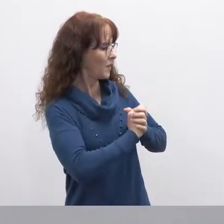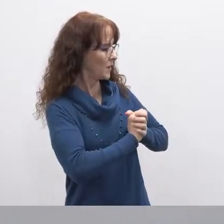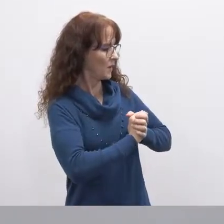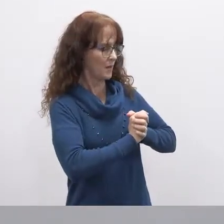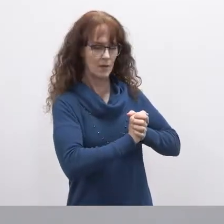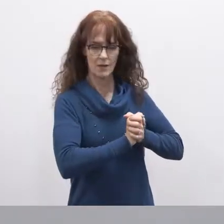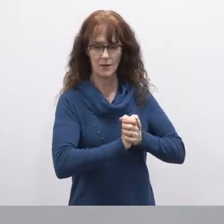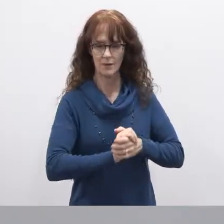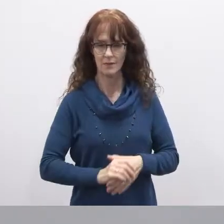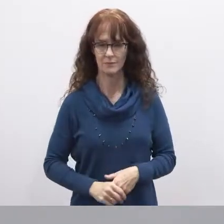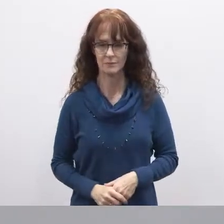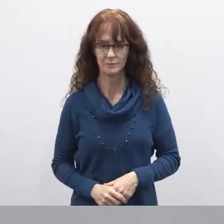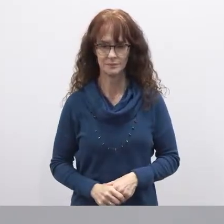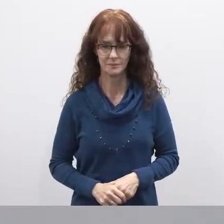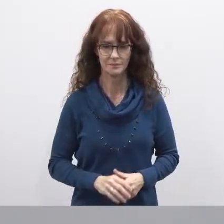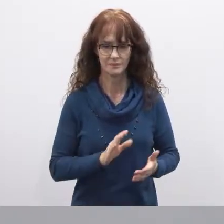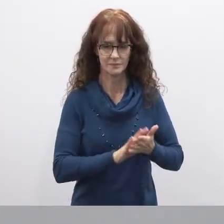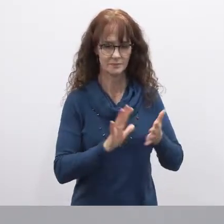yeah